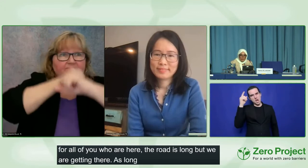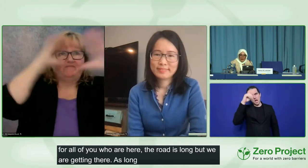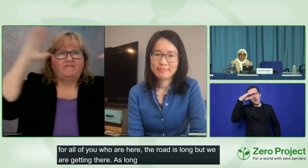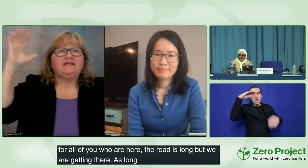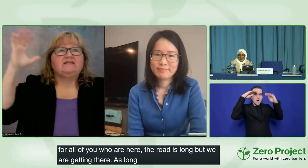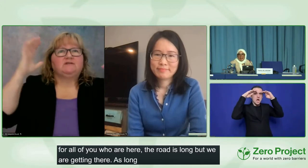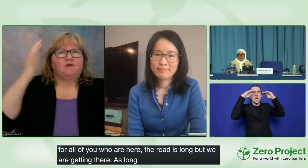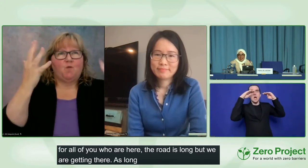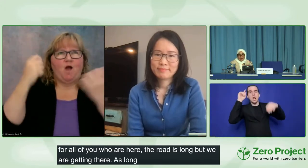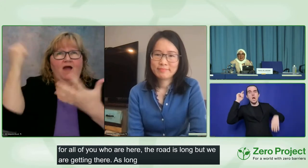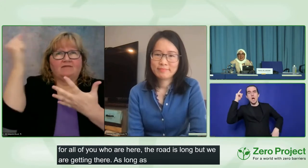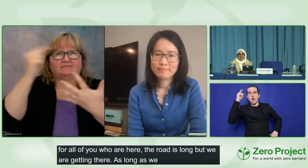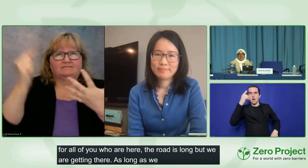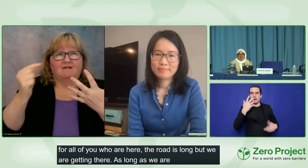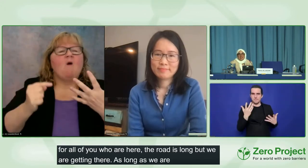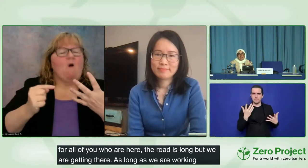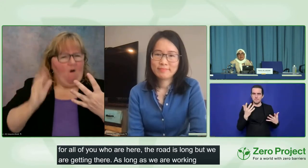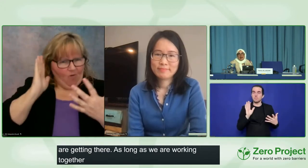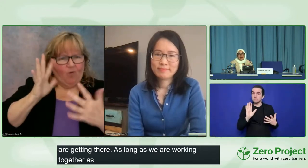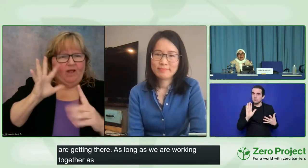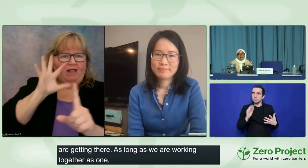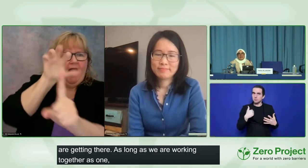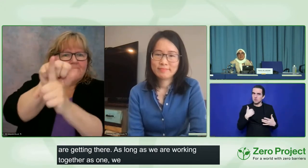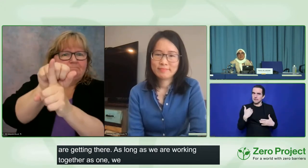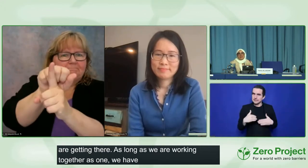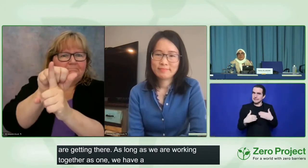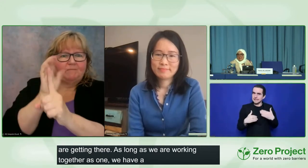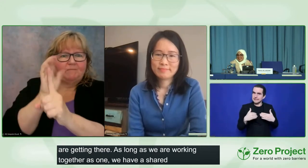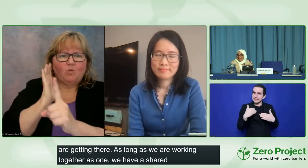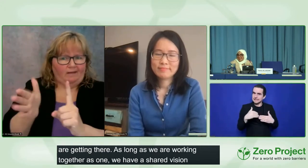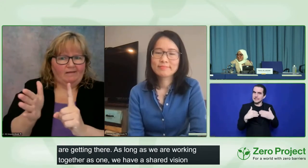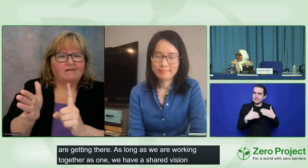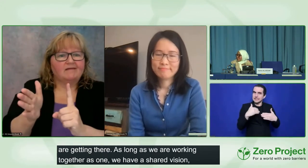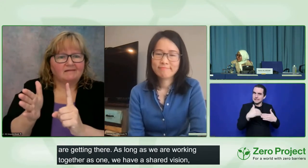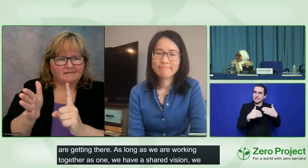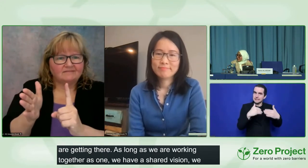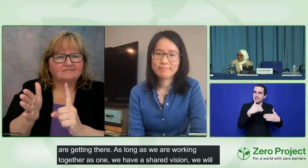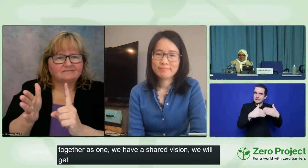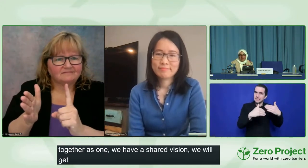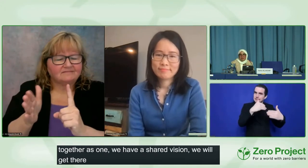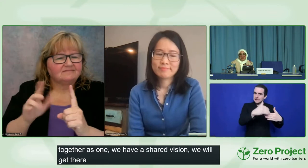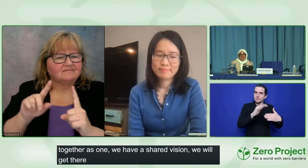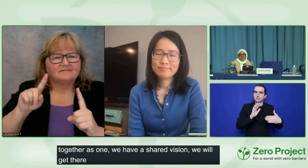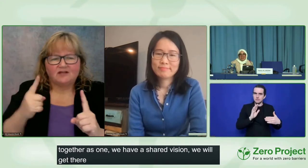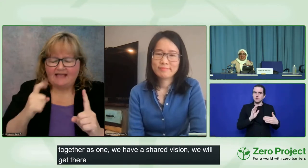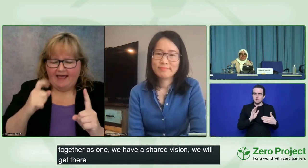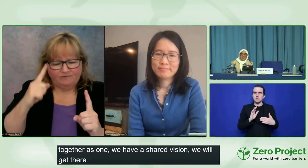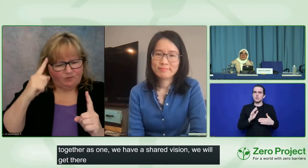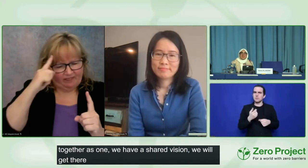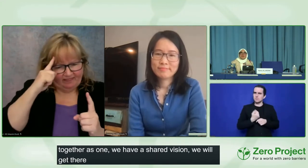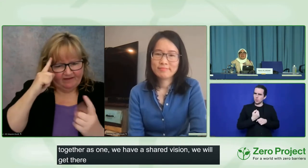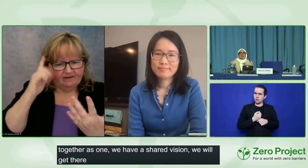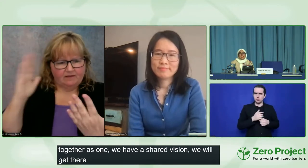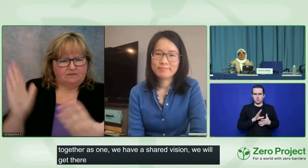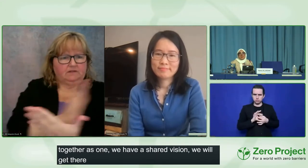will get there. It's just a matter of treating this as a continuum instead